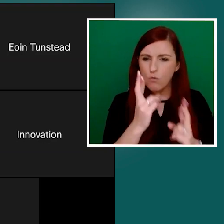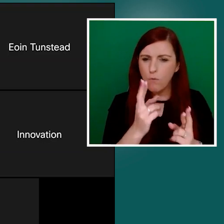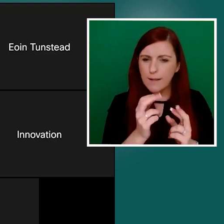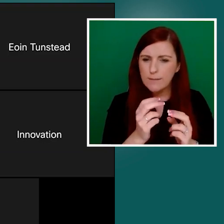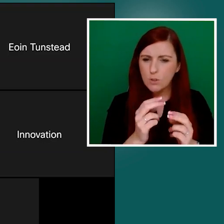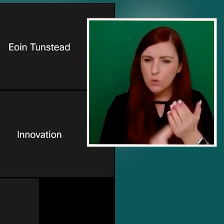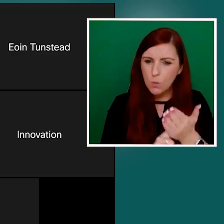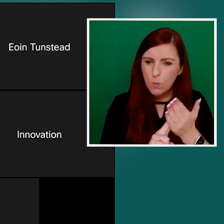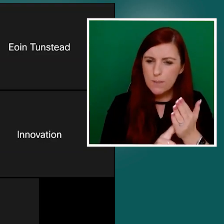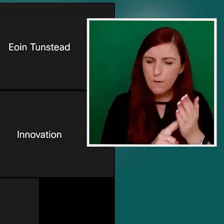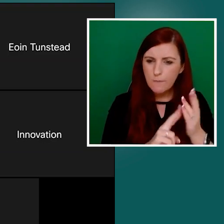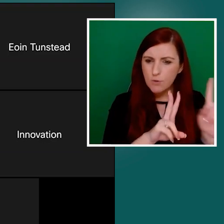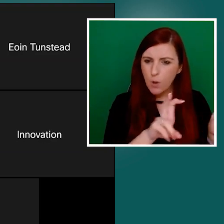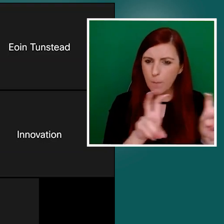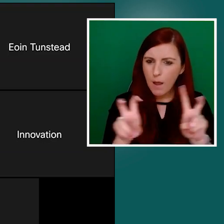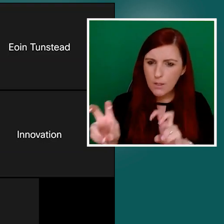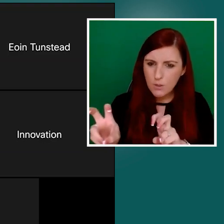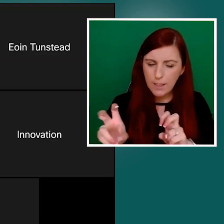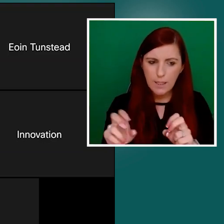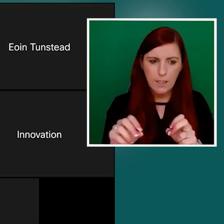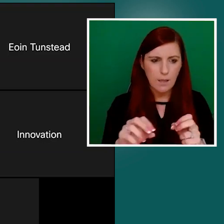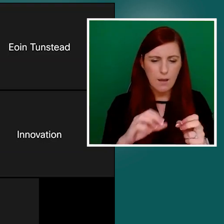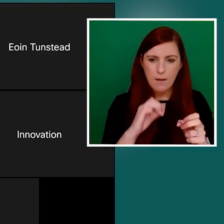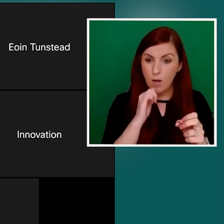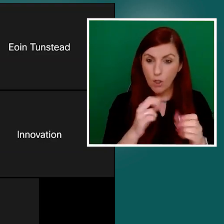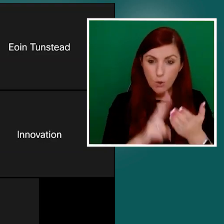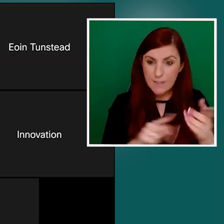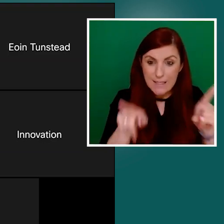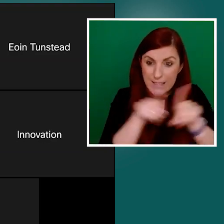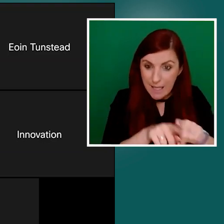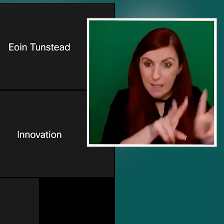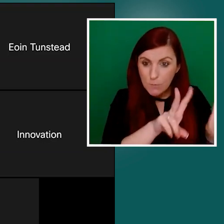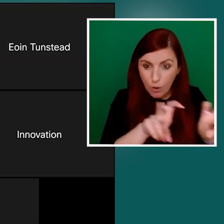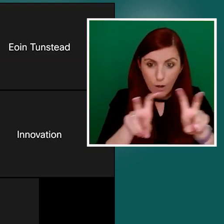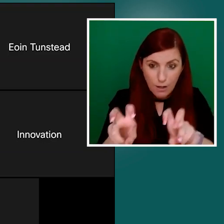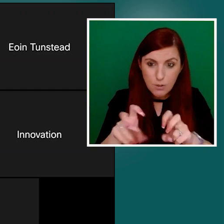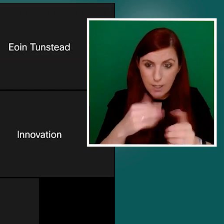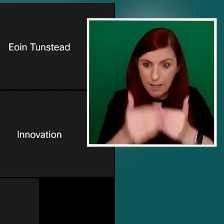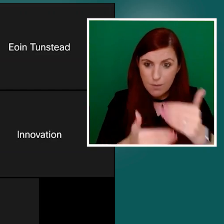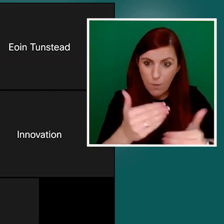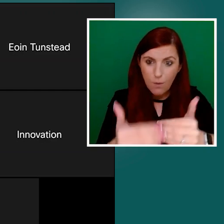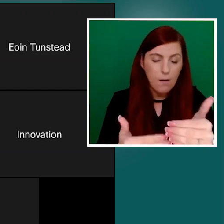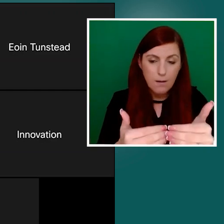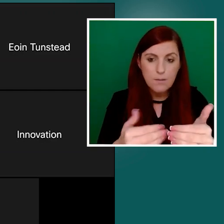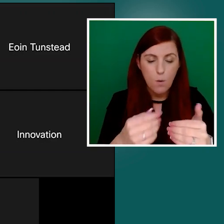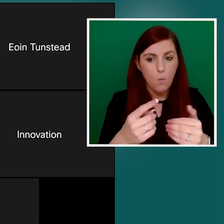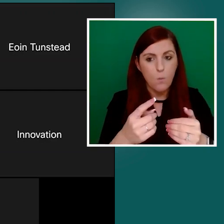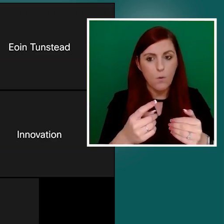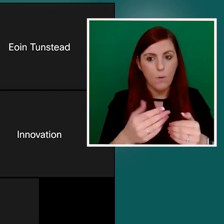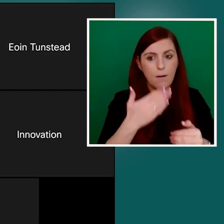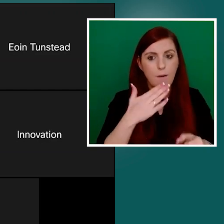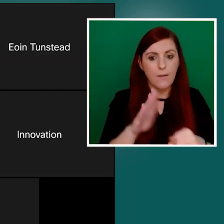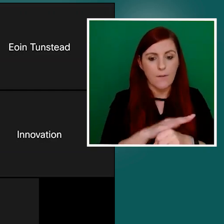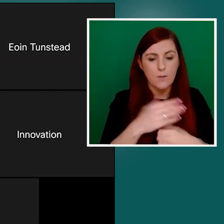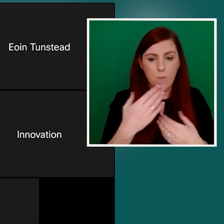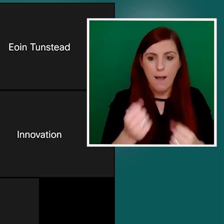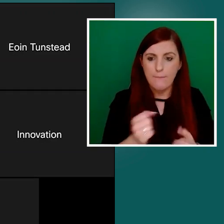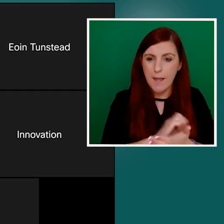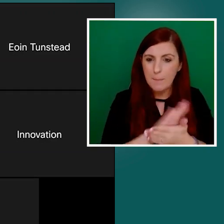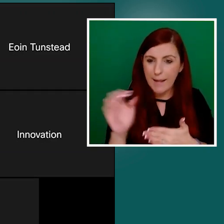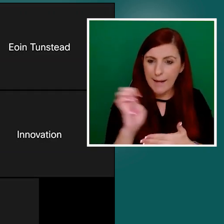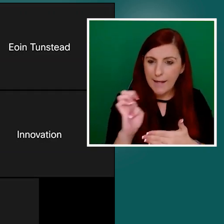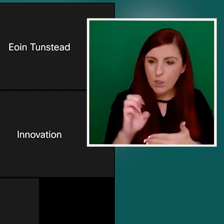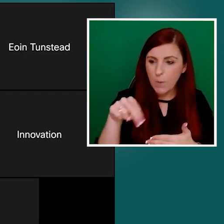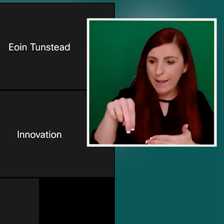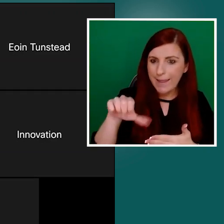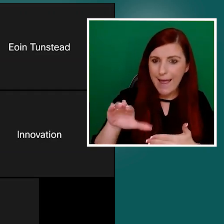terminology being used. And we're so grateful to have plain English through NALA involved in this project. It's really helped